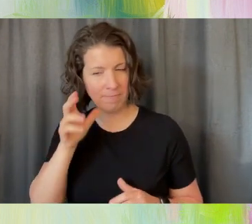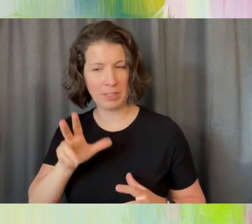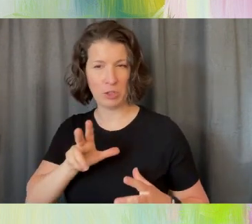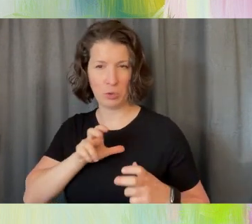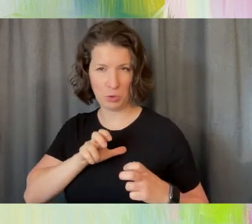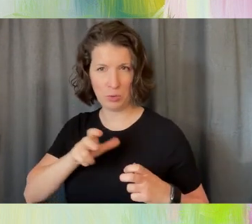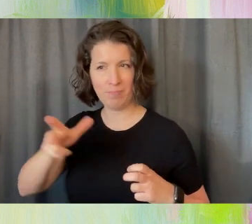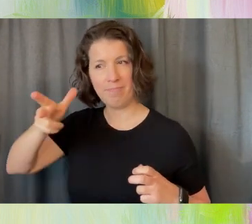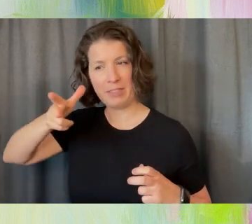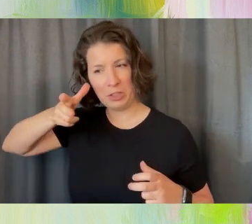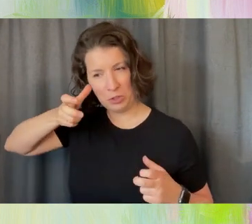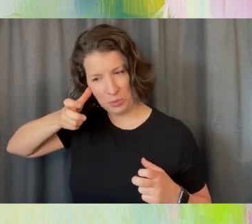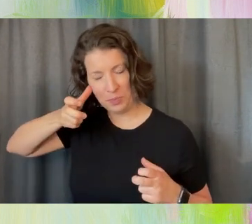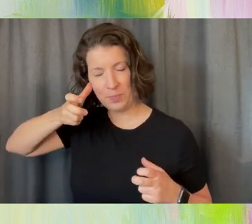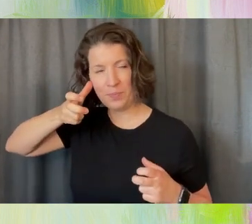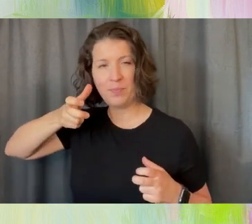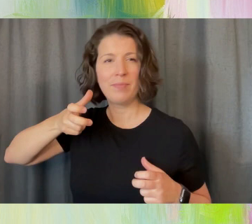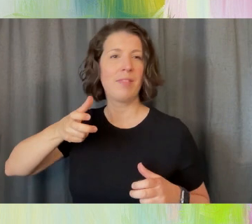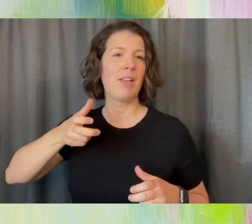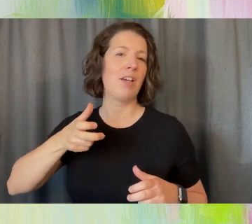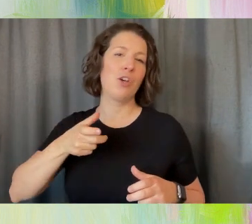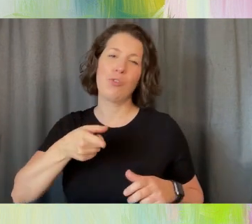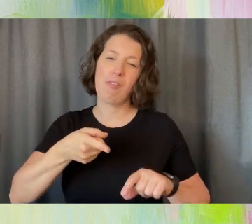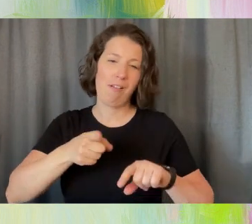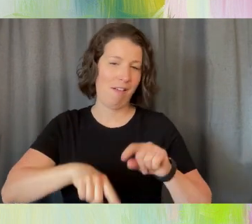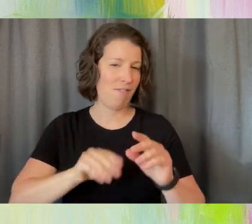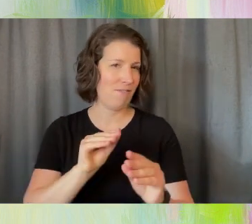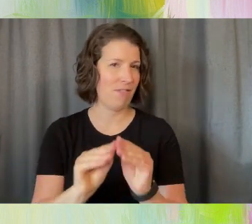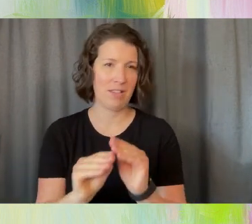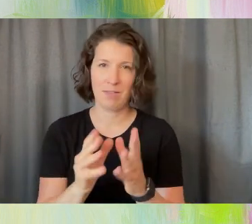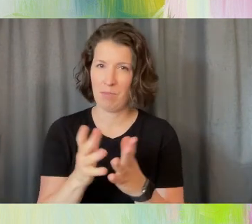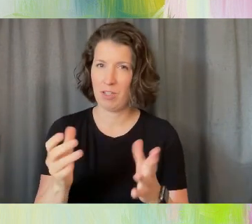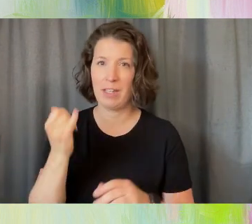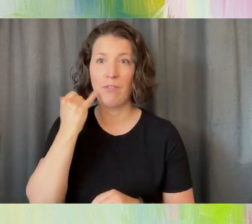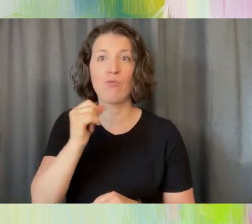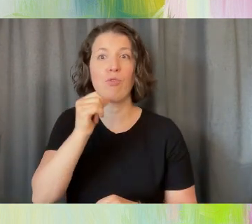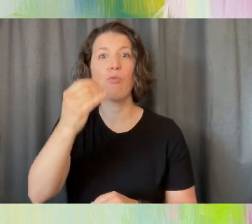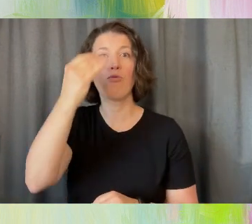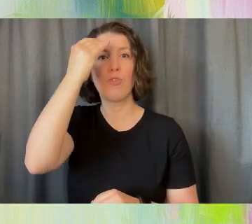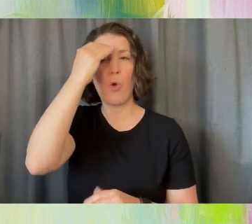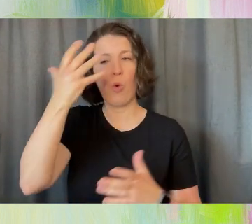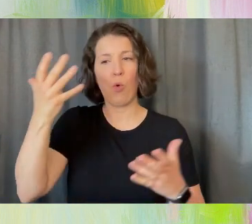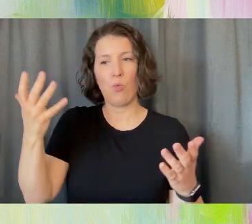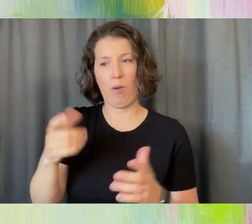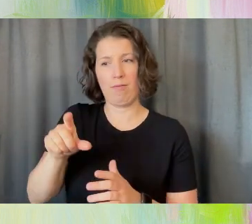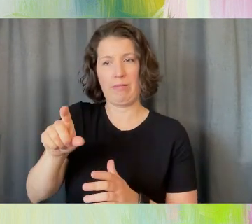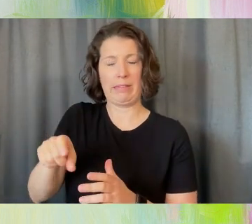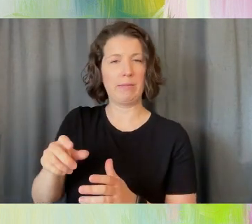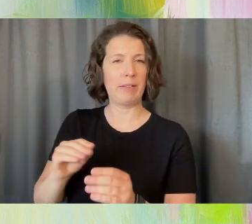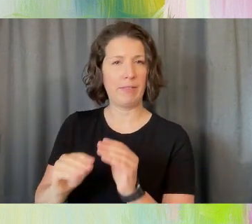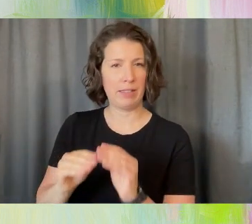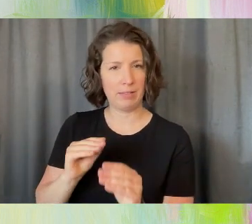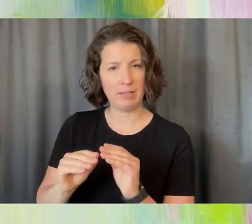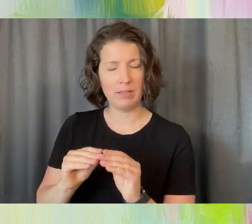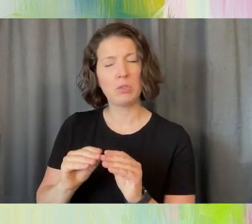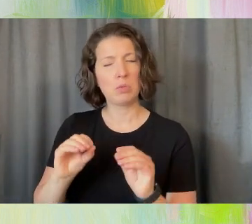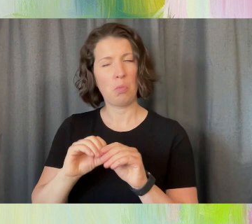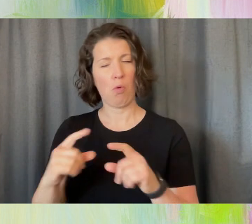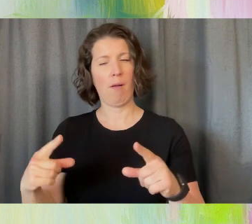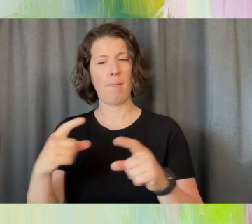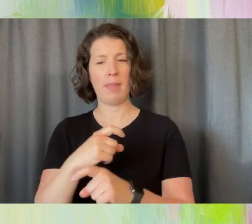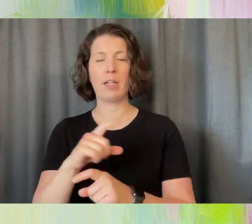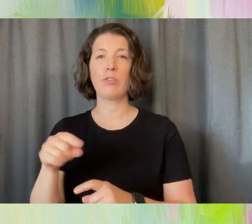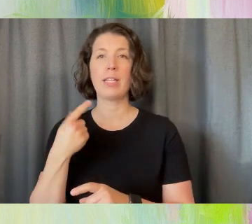much if you don't know what you're trying to fix. It's much more complex than just having a cold or having